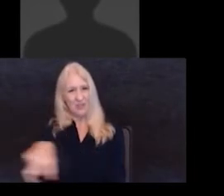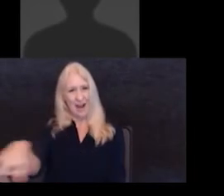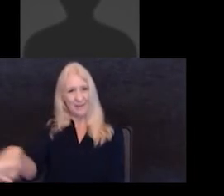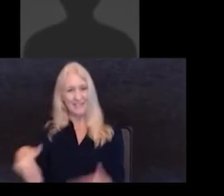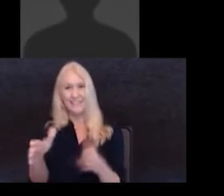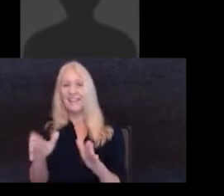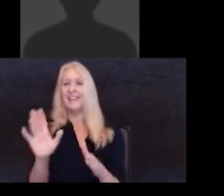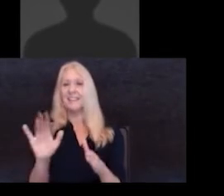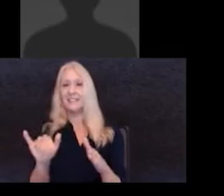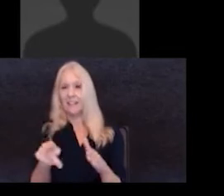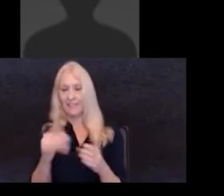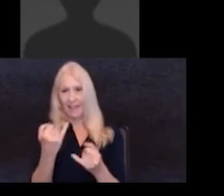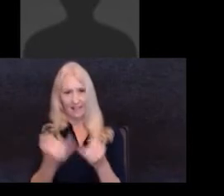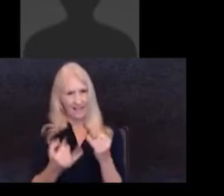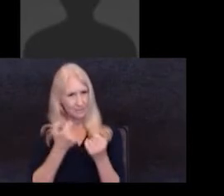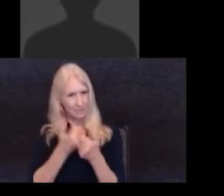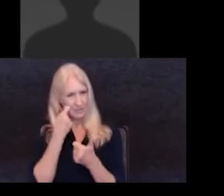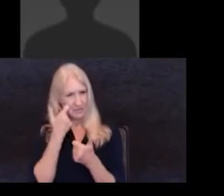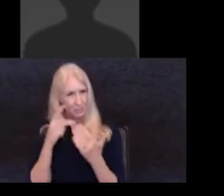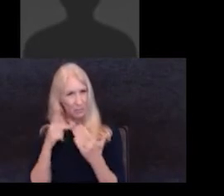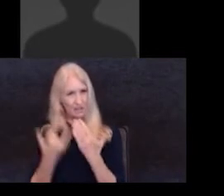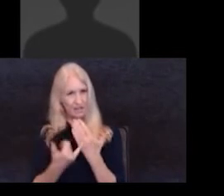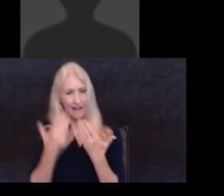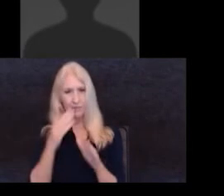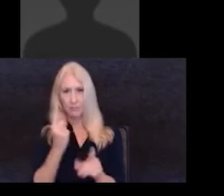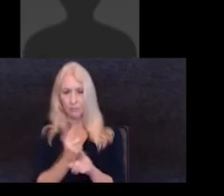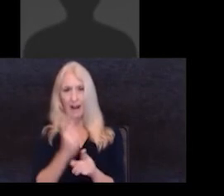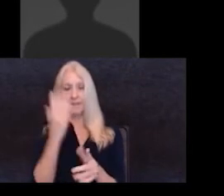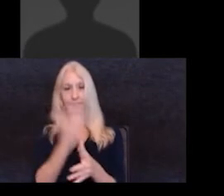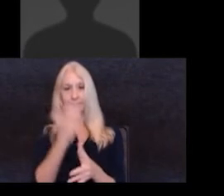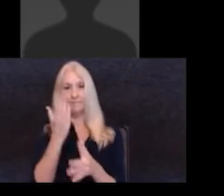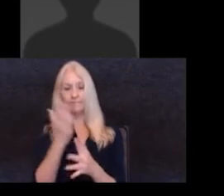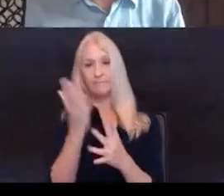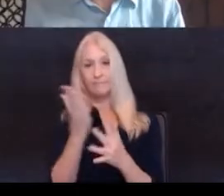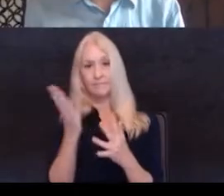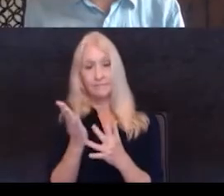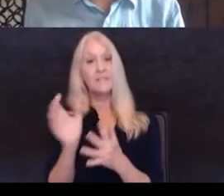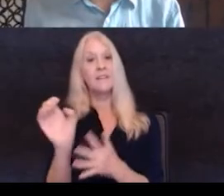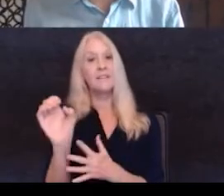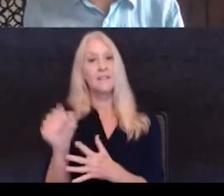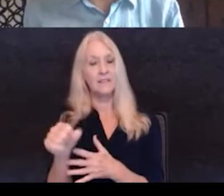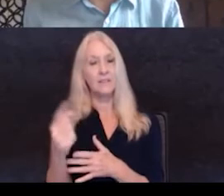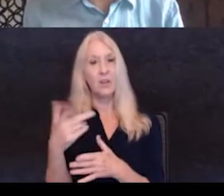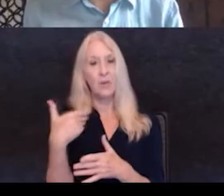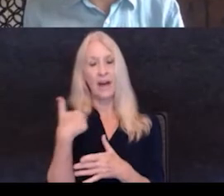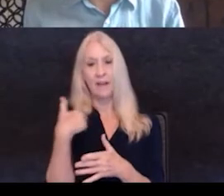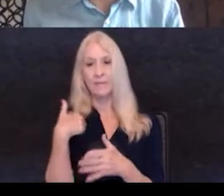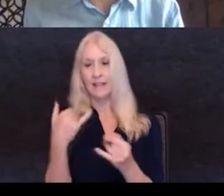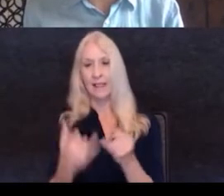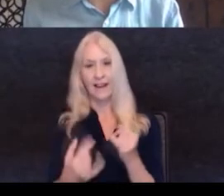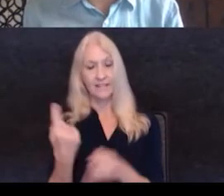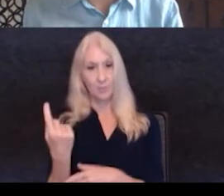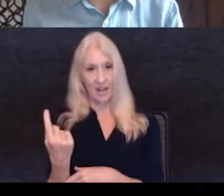the, is this the last project that you've worked? I don't know if it's in the right order. Uh, yeah. So the one you have on the screen was the last one and that was